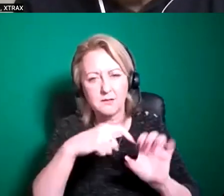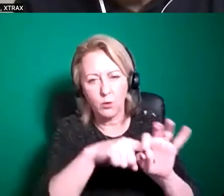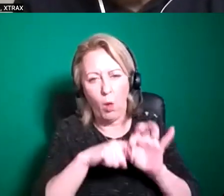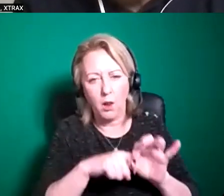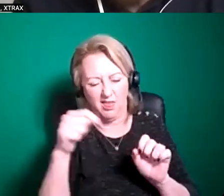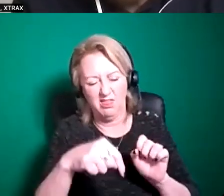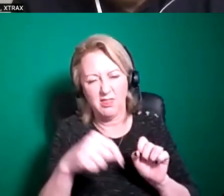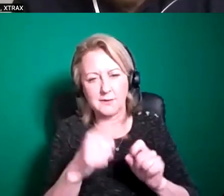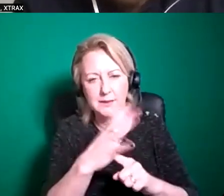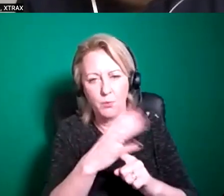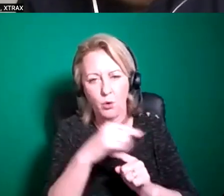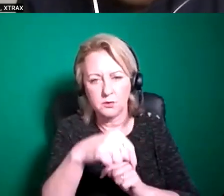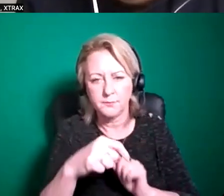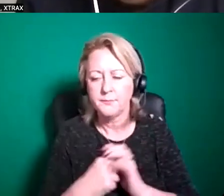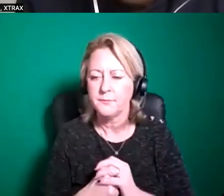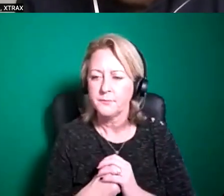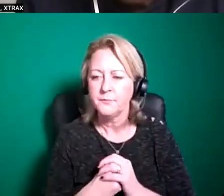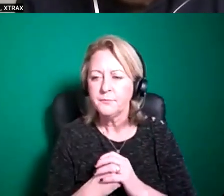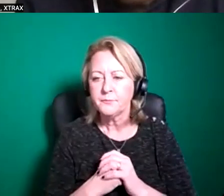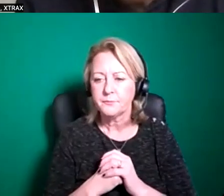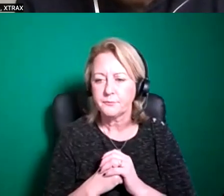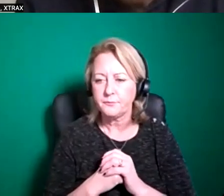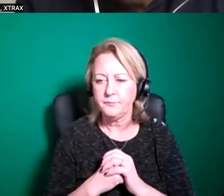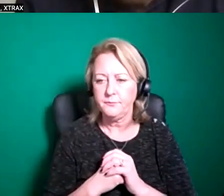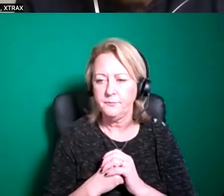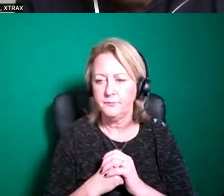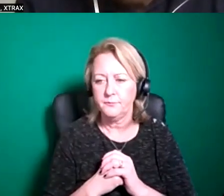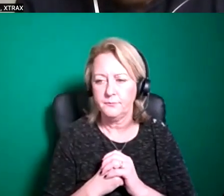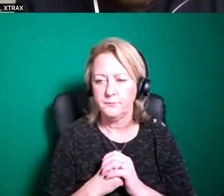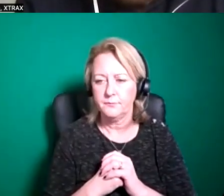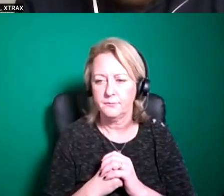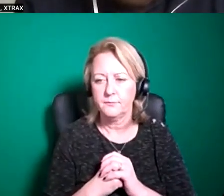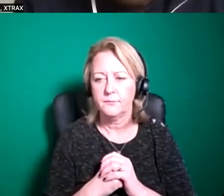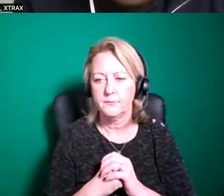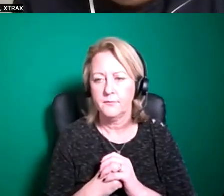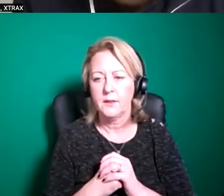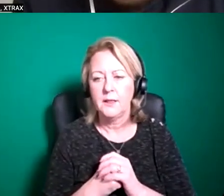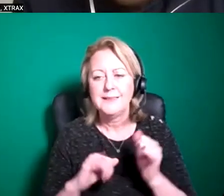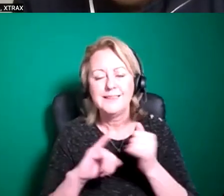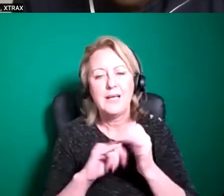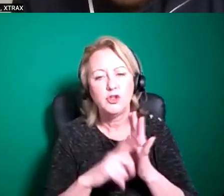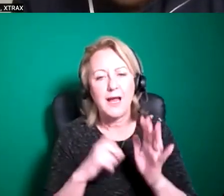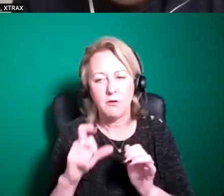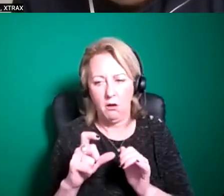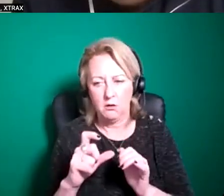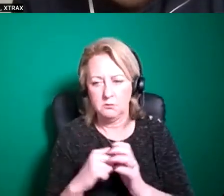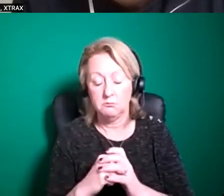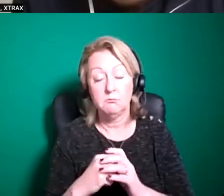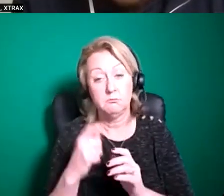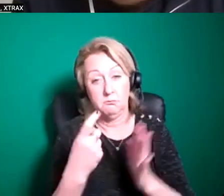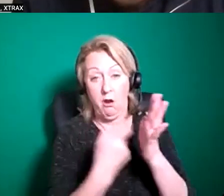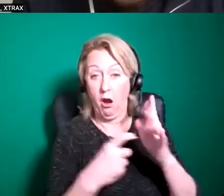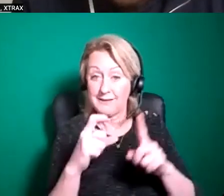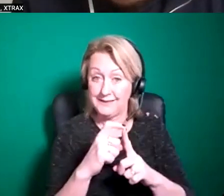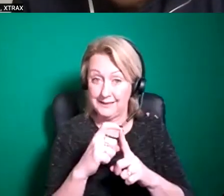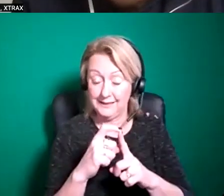about and kind of looking at uh next question from sarah jane codd uh can part of the r d be used